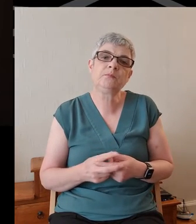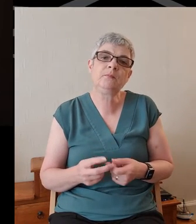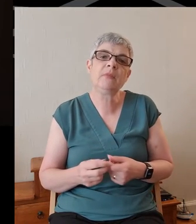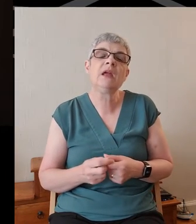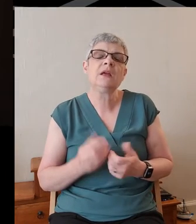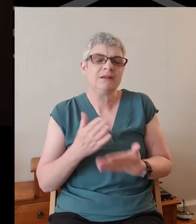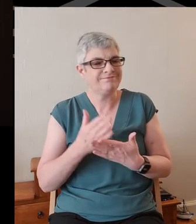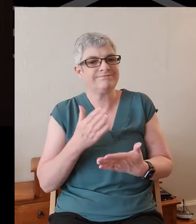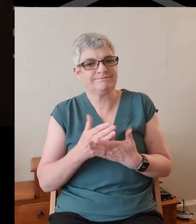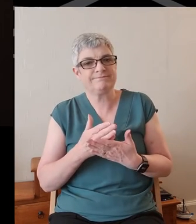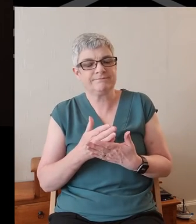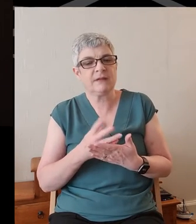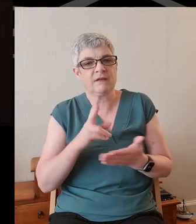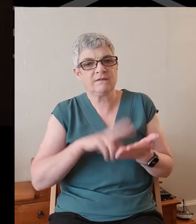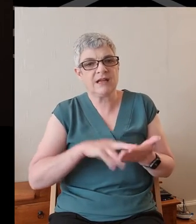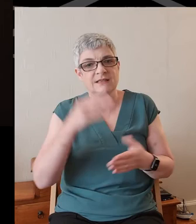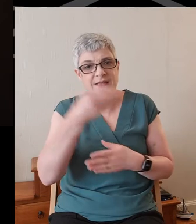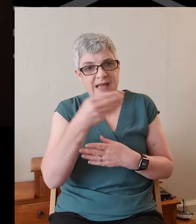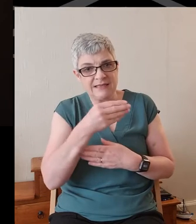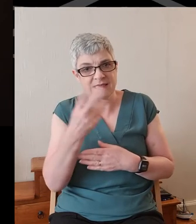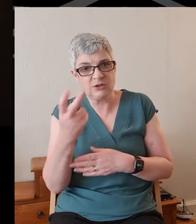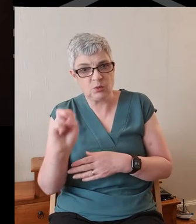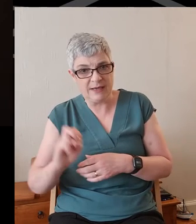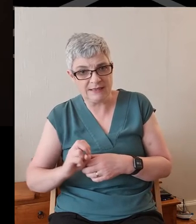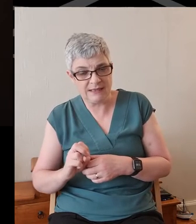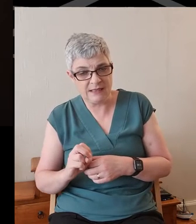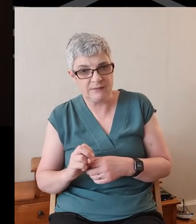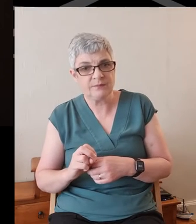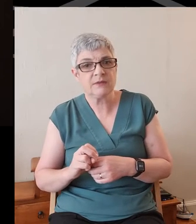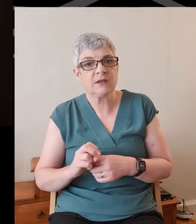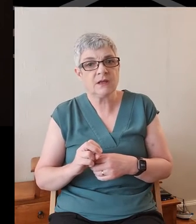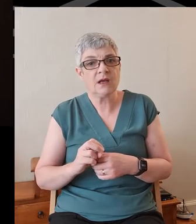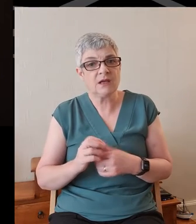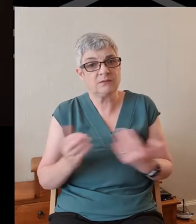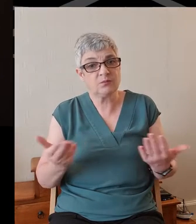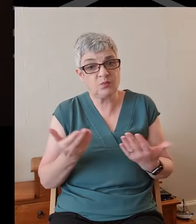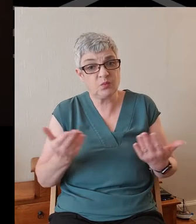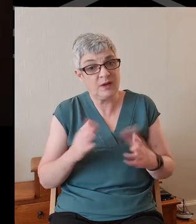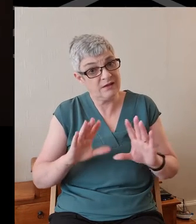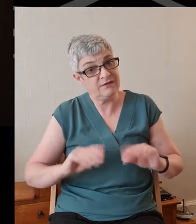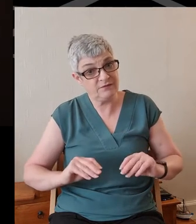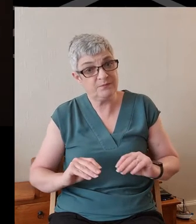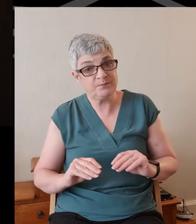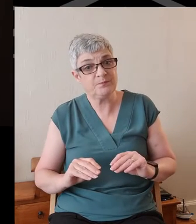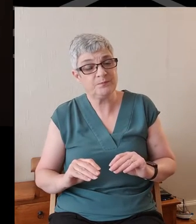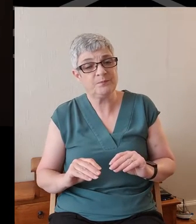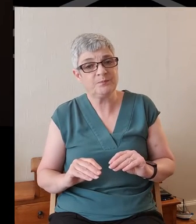And that, verses 19 and 20, is where he leaves off in this letter.